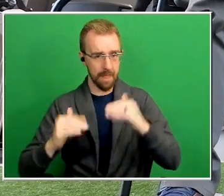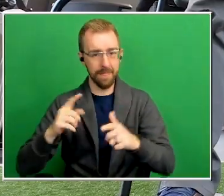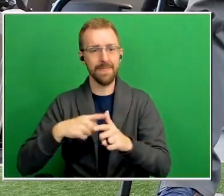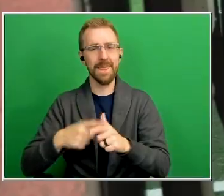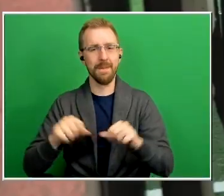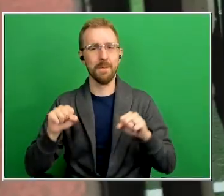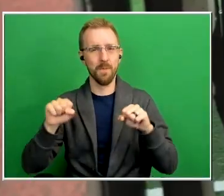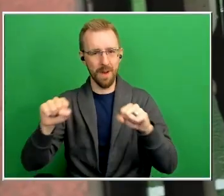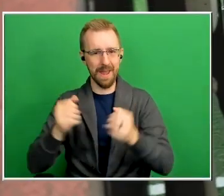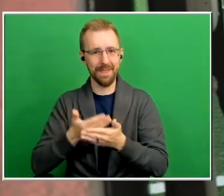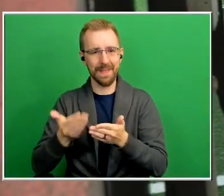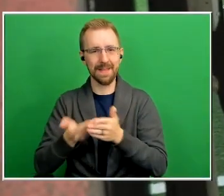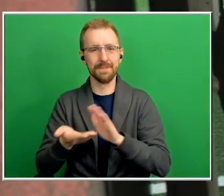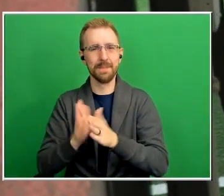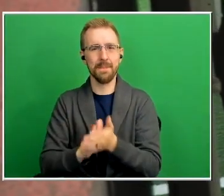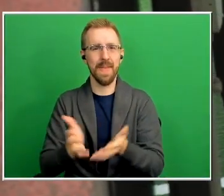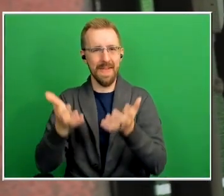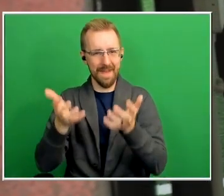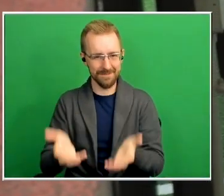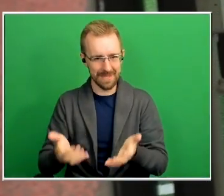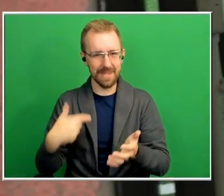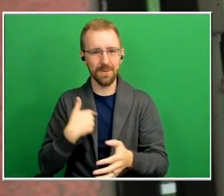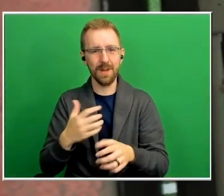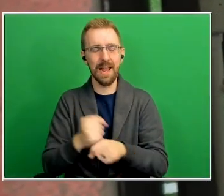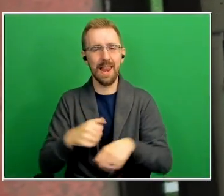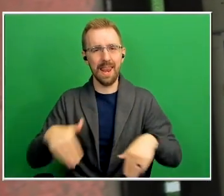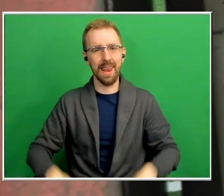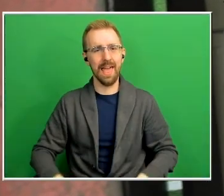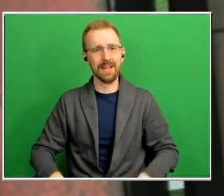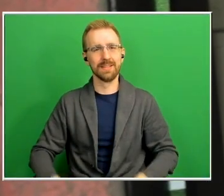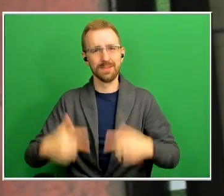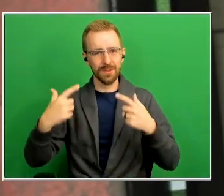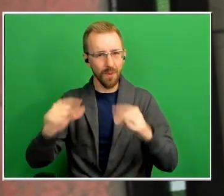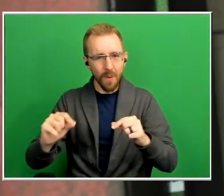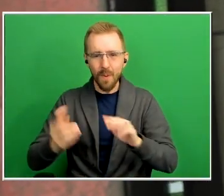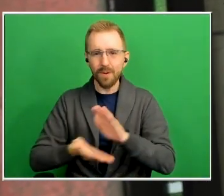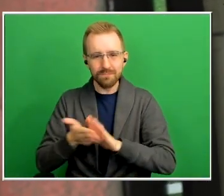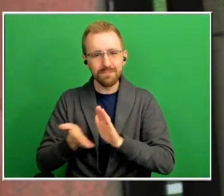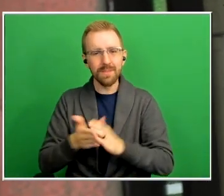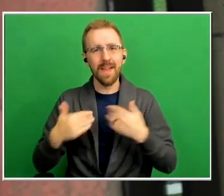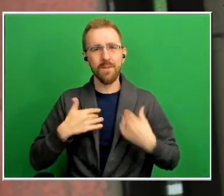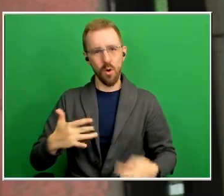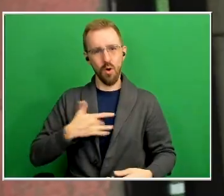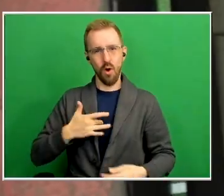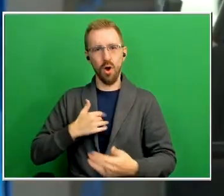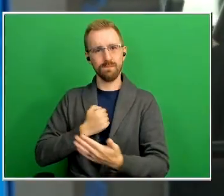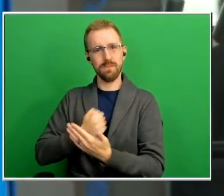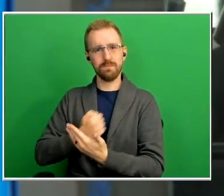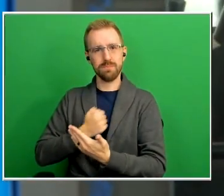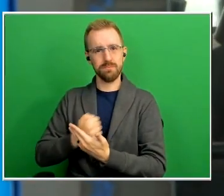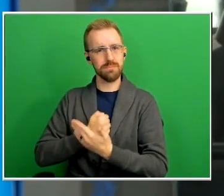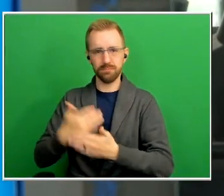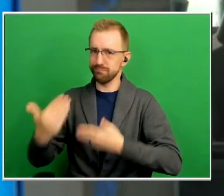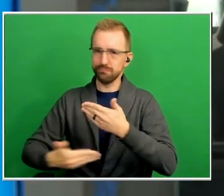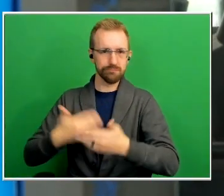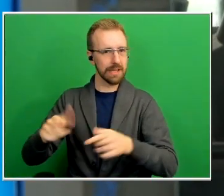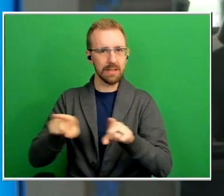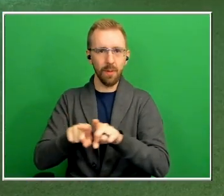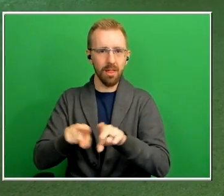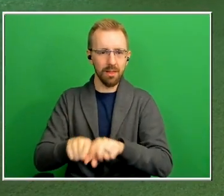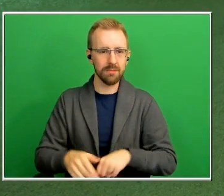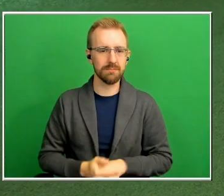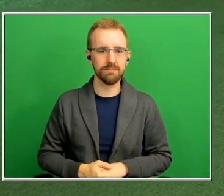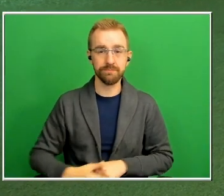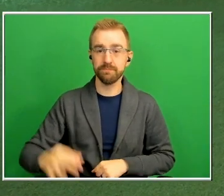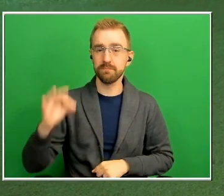heavier we get the legs going and we kind of get the heart rates going as well good i know you worked it pretty